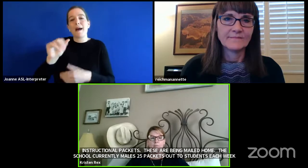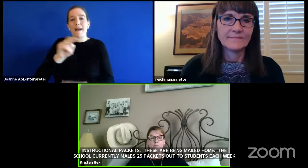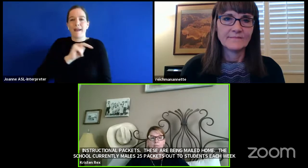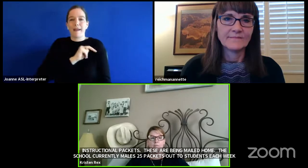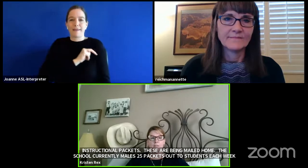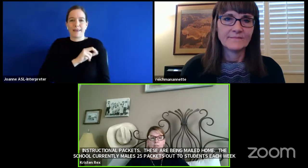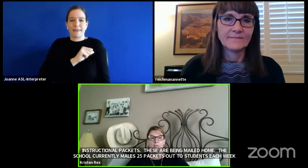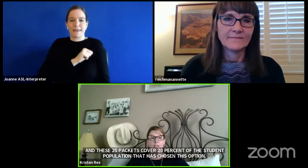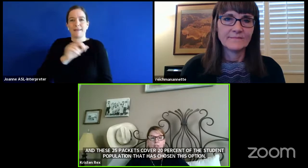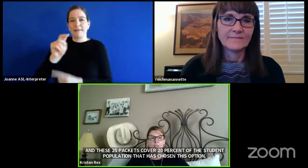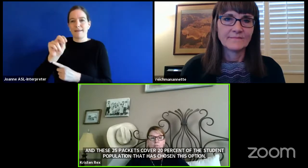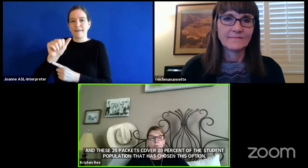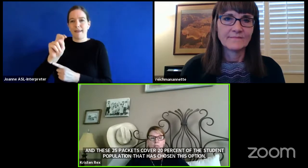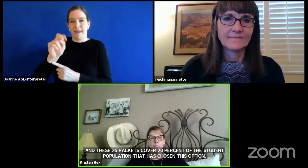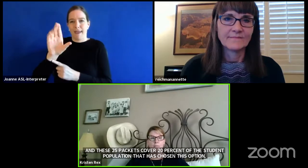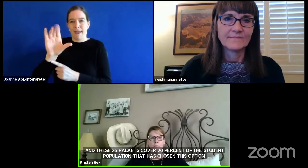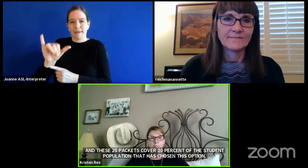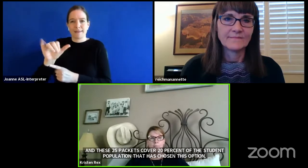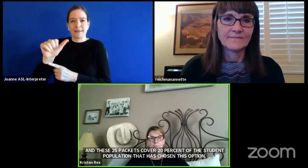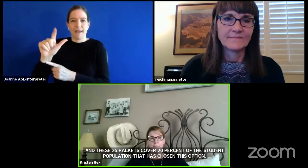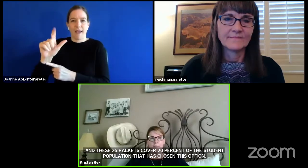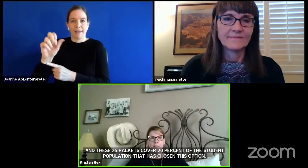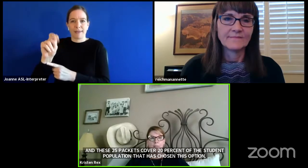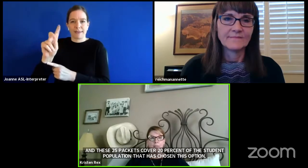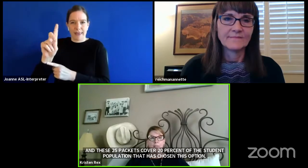Flint Fears, and Jill Voigt.